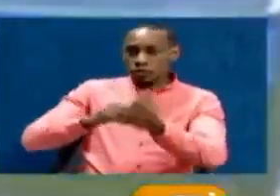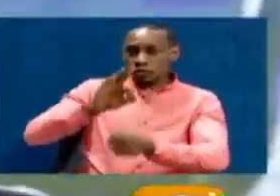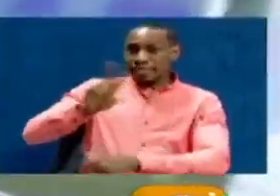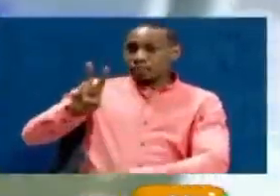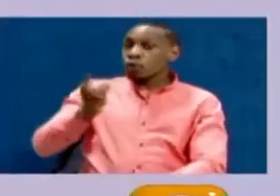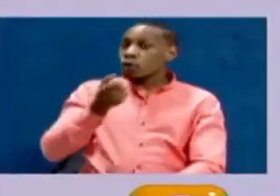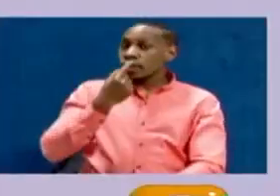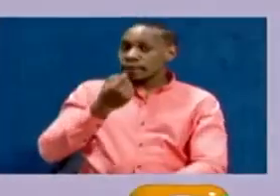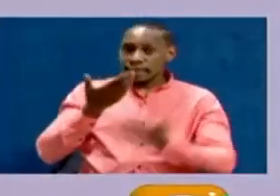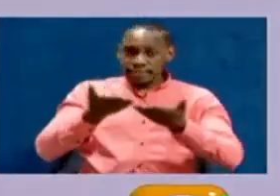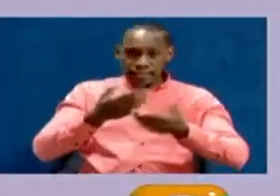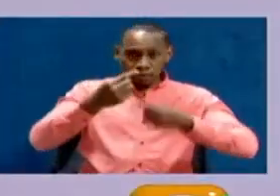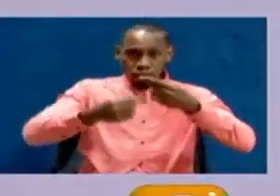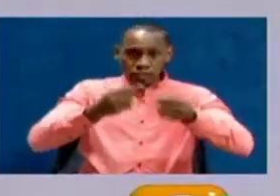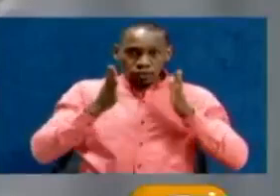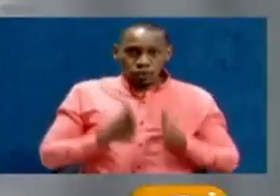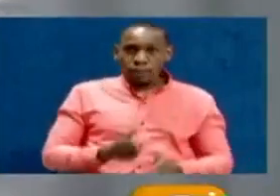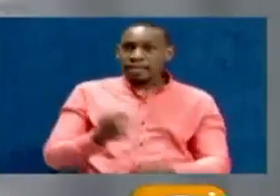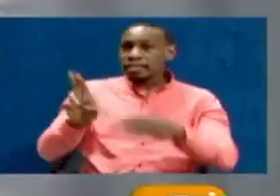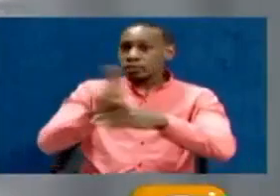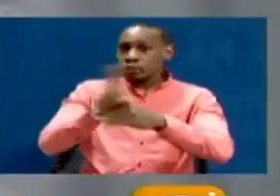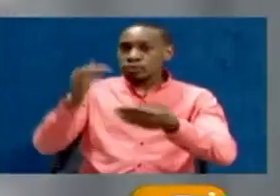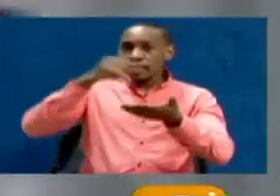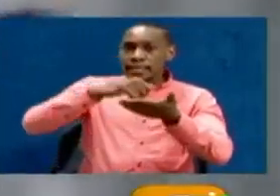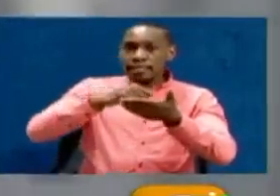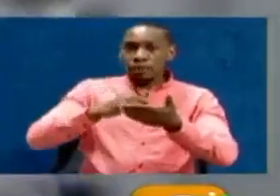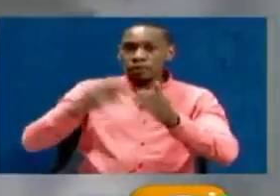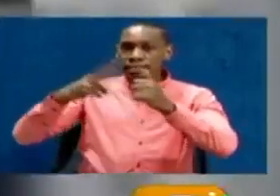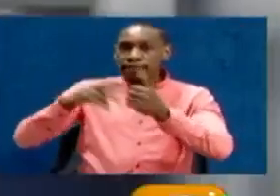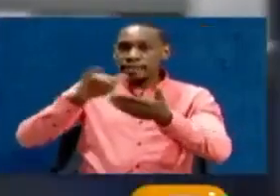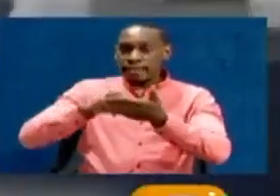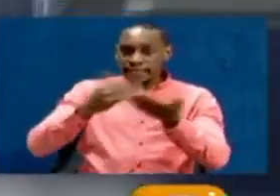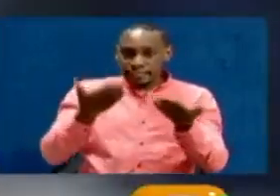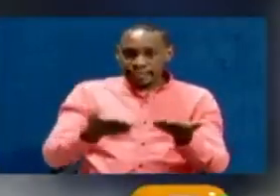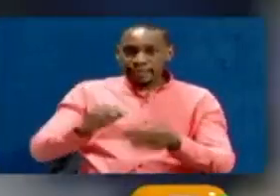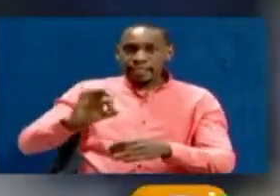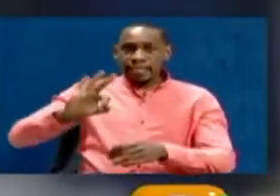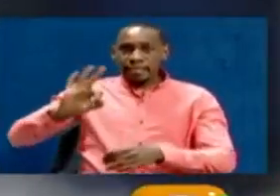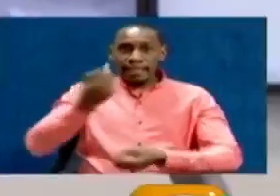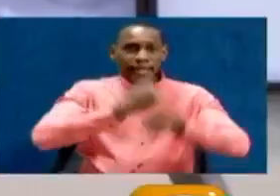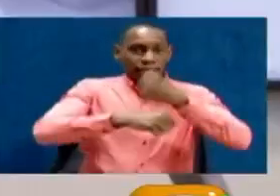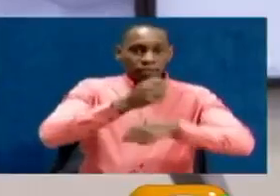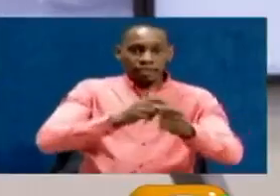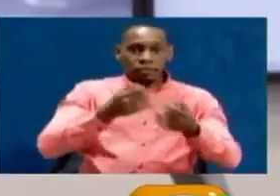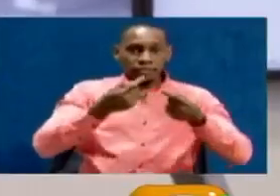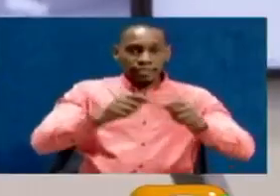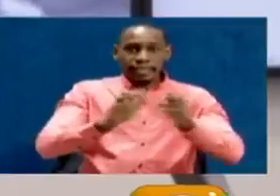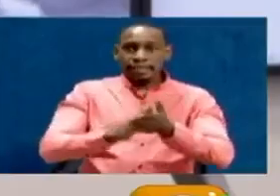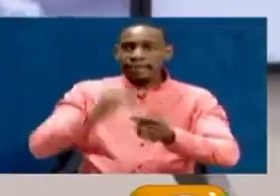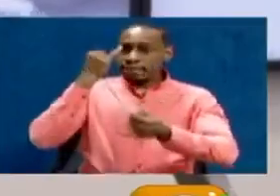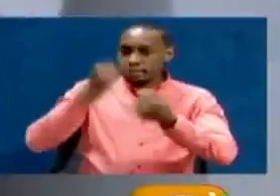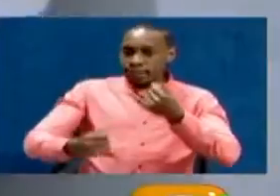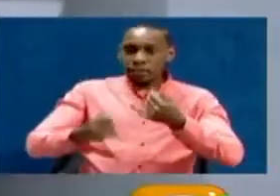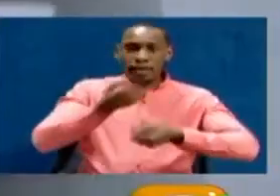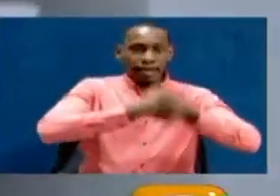32 vaccines are now undergoing human trials, including seven which have entered phase three clinical trials, the last